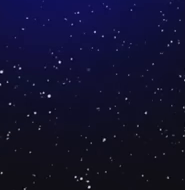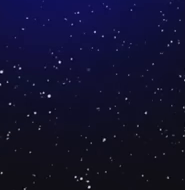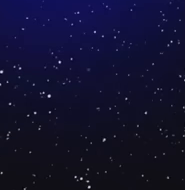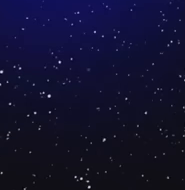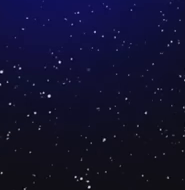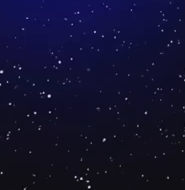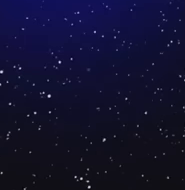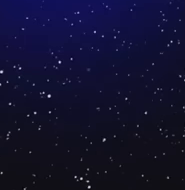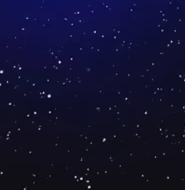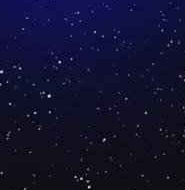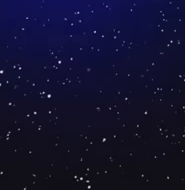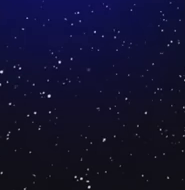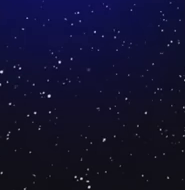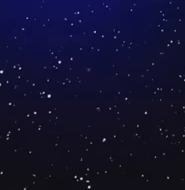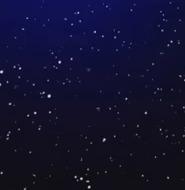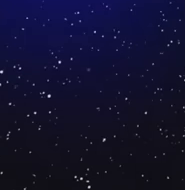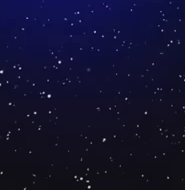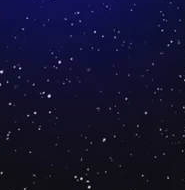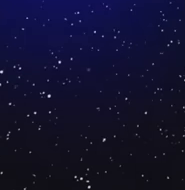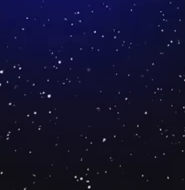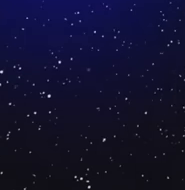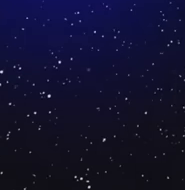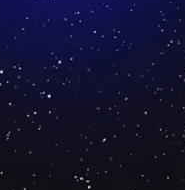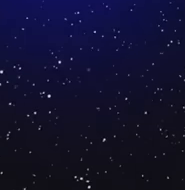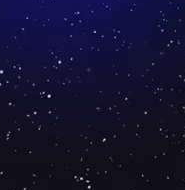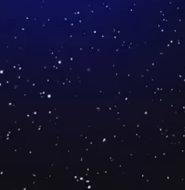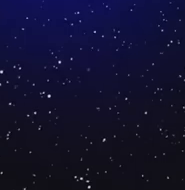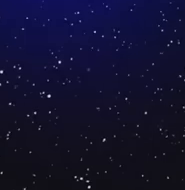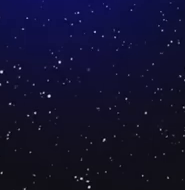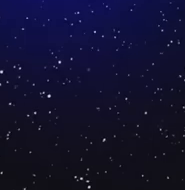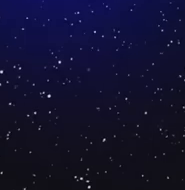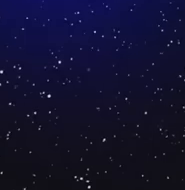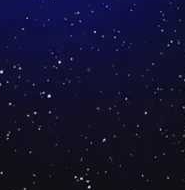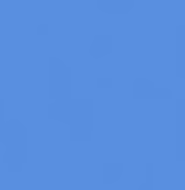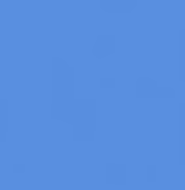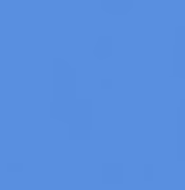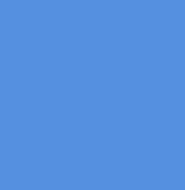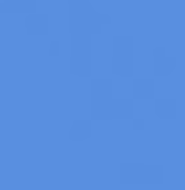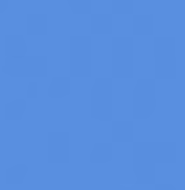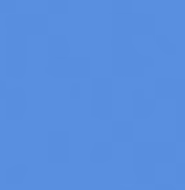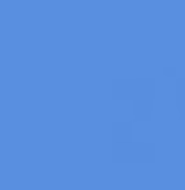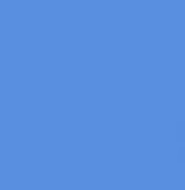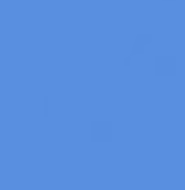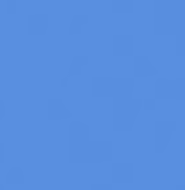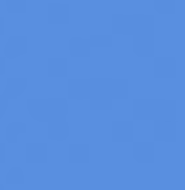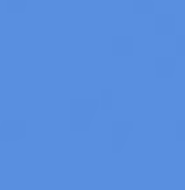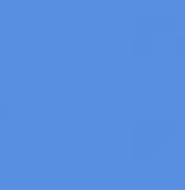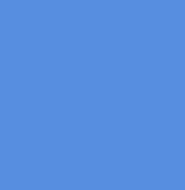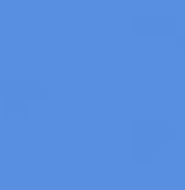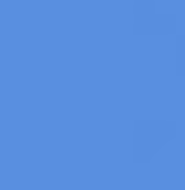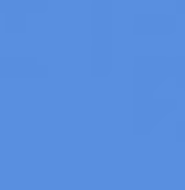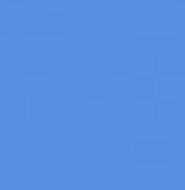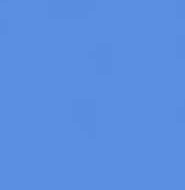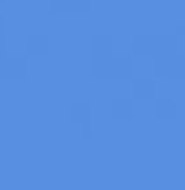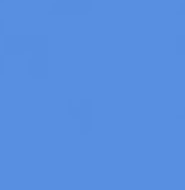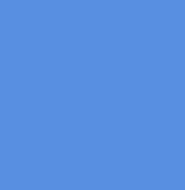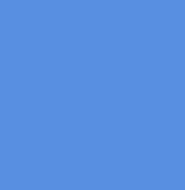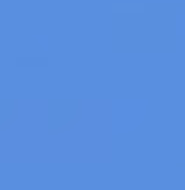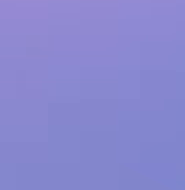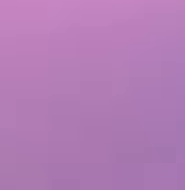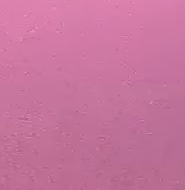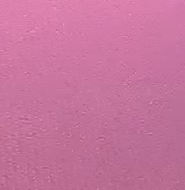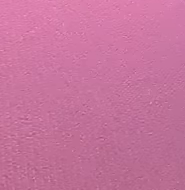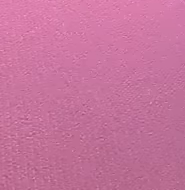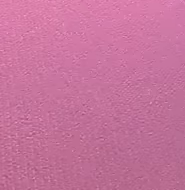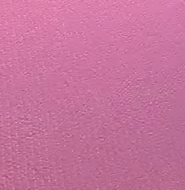on your period with Always Night that gives you three times protection. It absorbs your flow, has an anti-leagage system, and has a